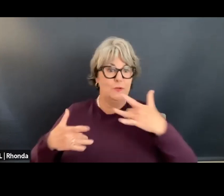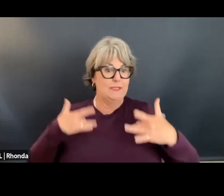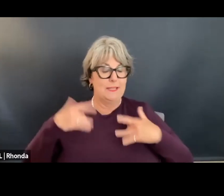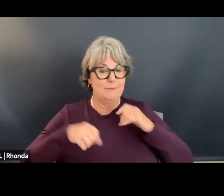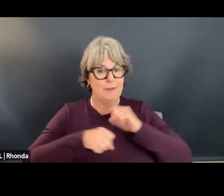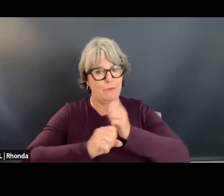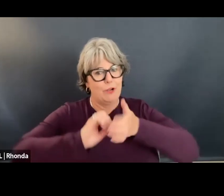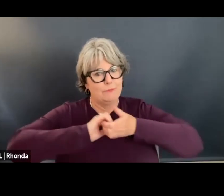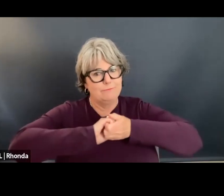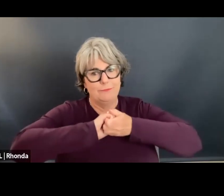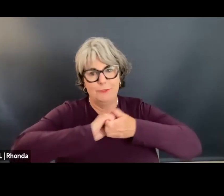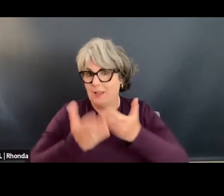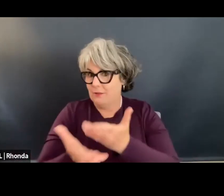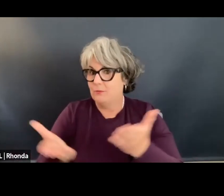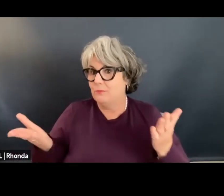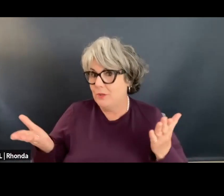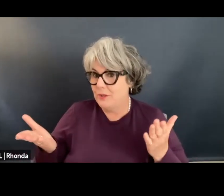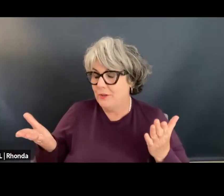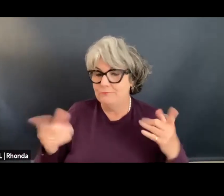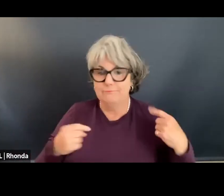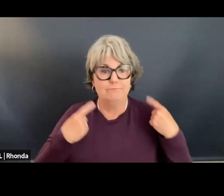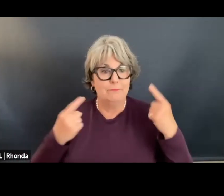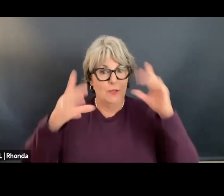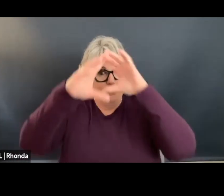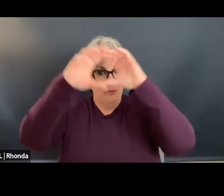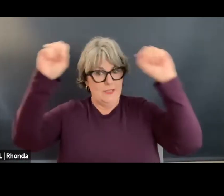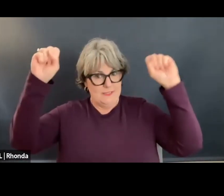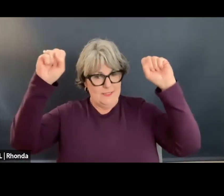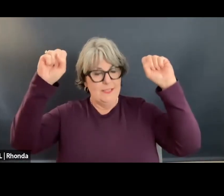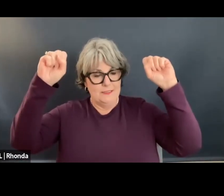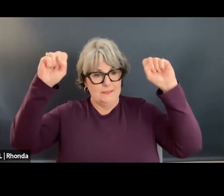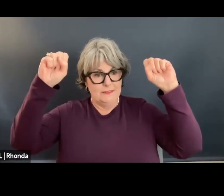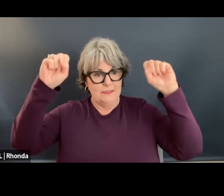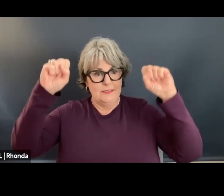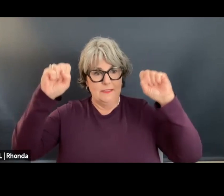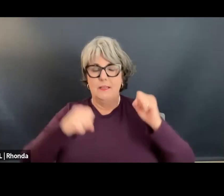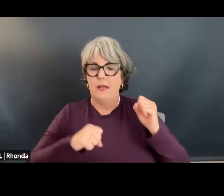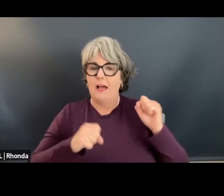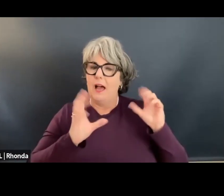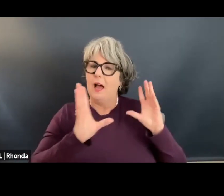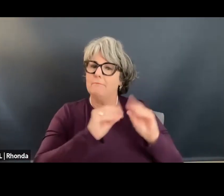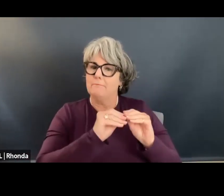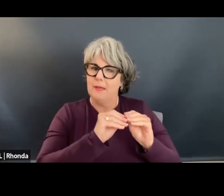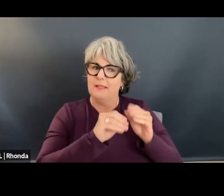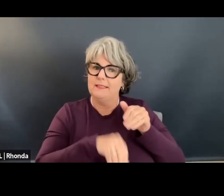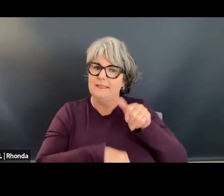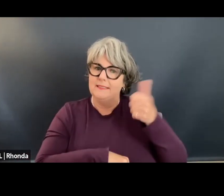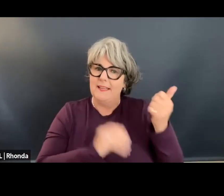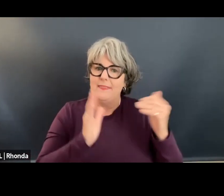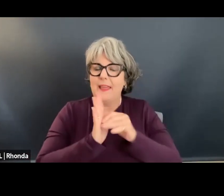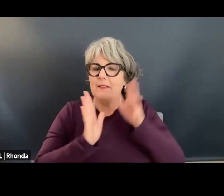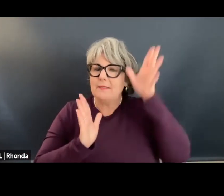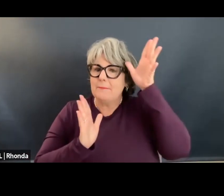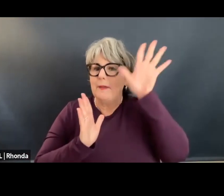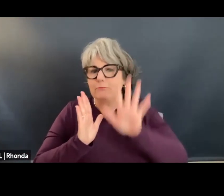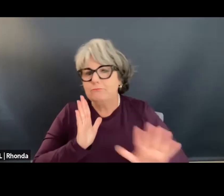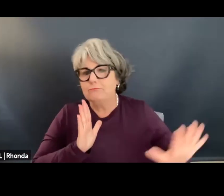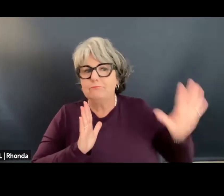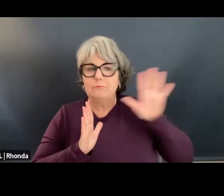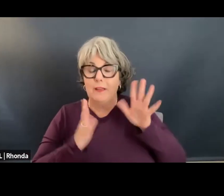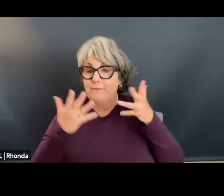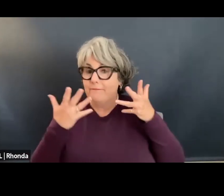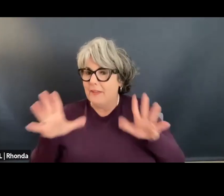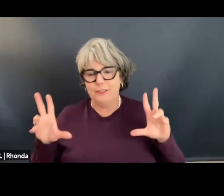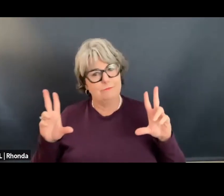working together with you. Since the president took office, my team and I have met with more than 10,000 parents. We're not